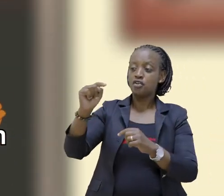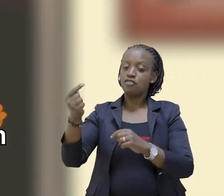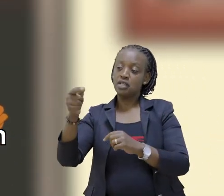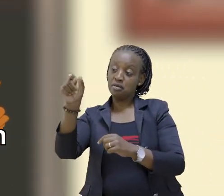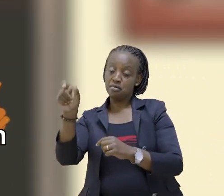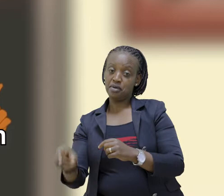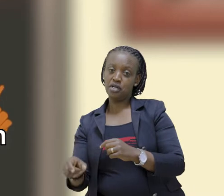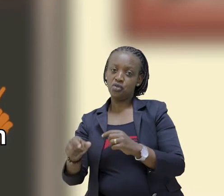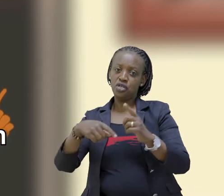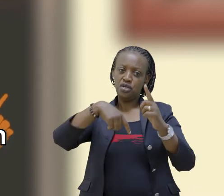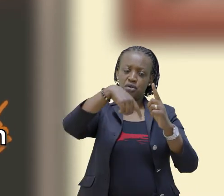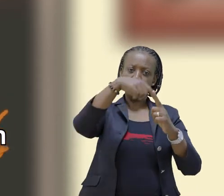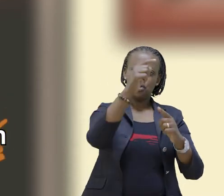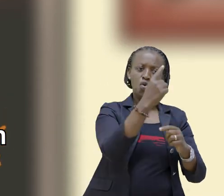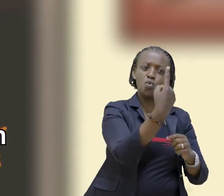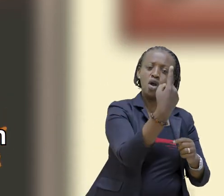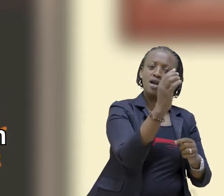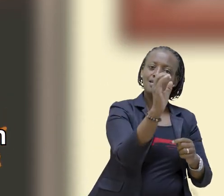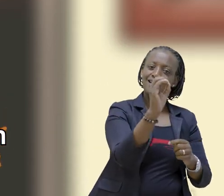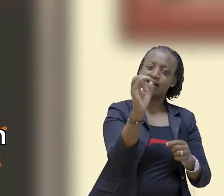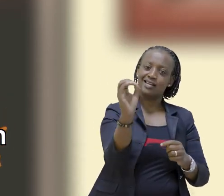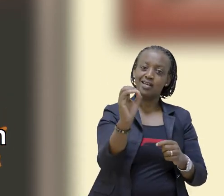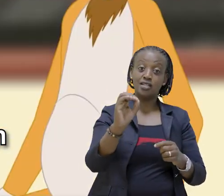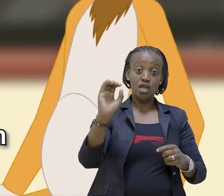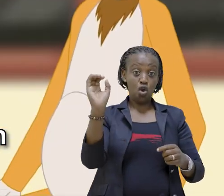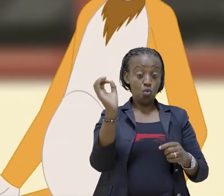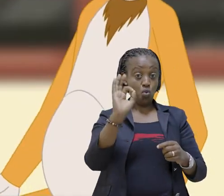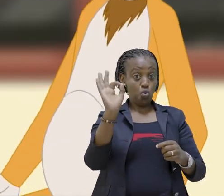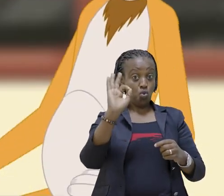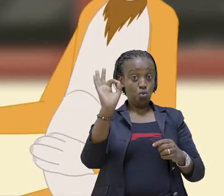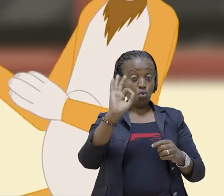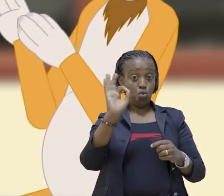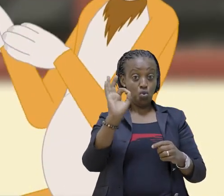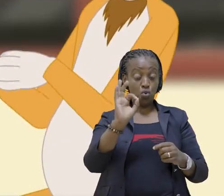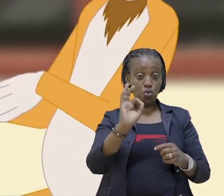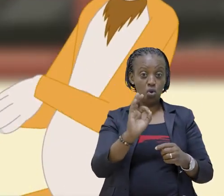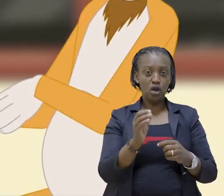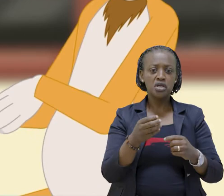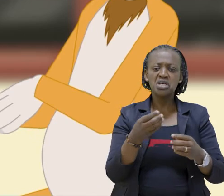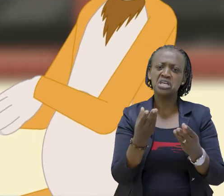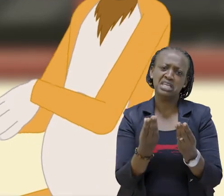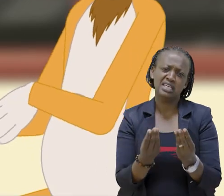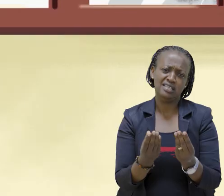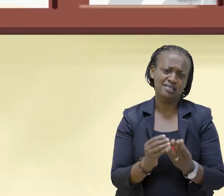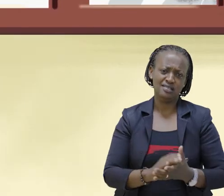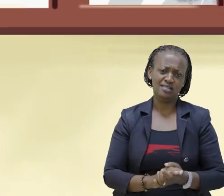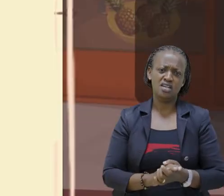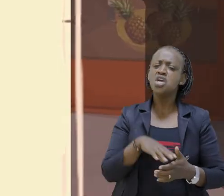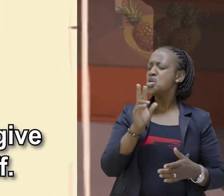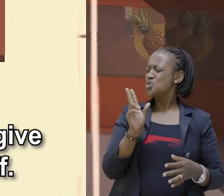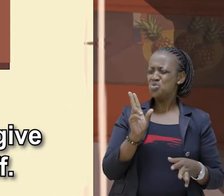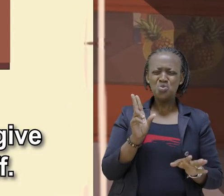is the first person to score 100 Oh, that sounds easy, no?